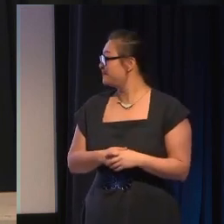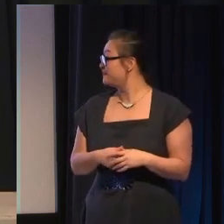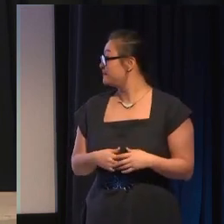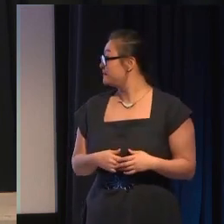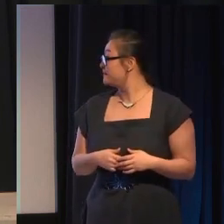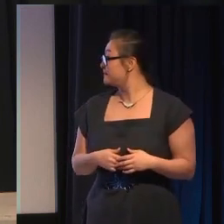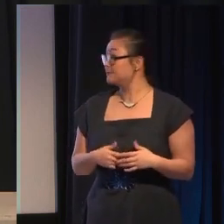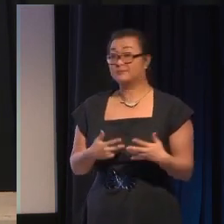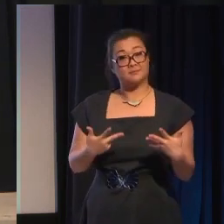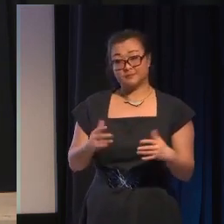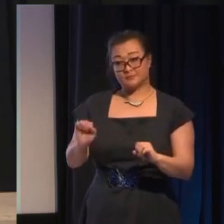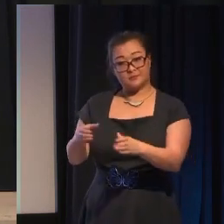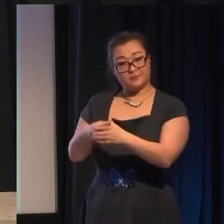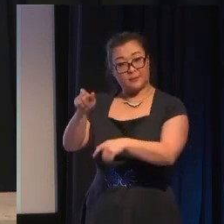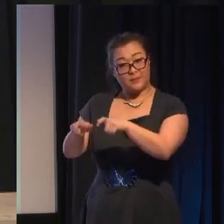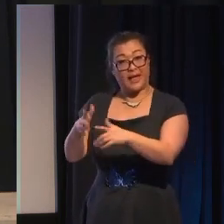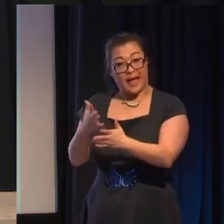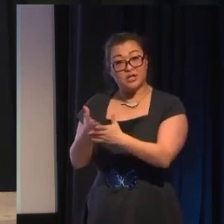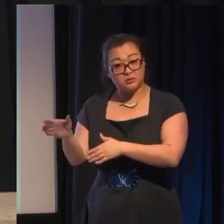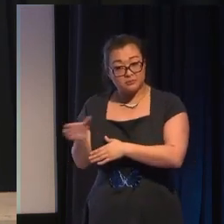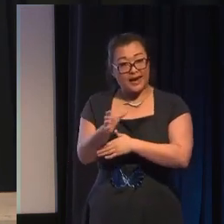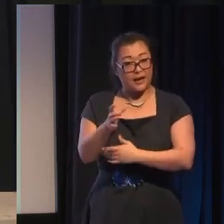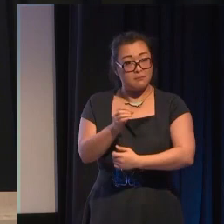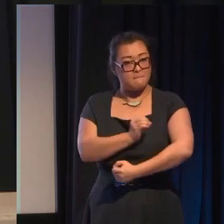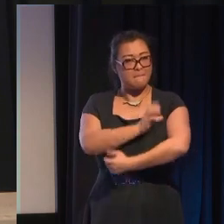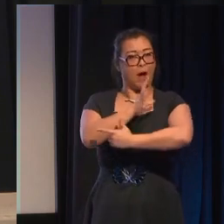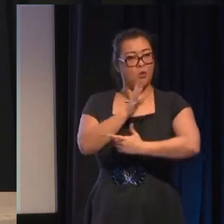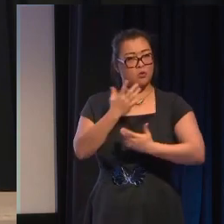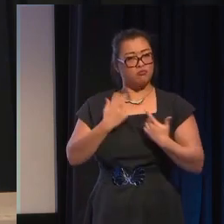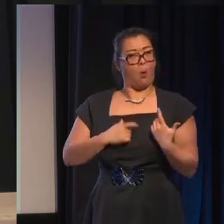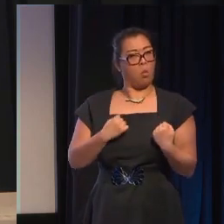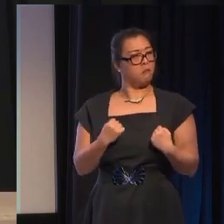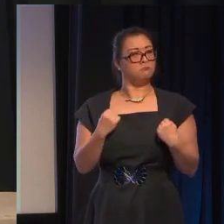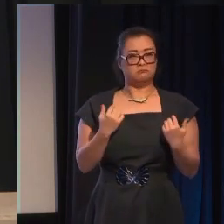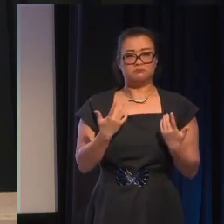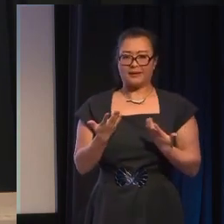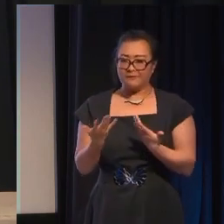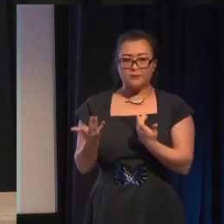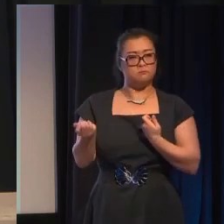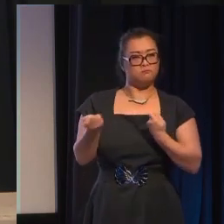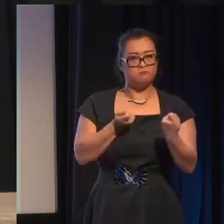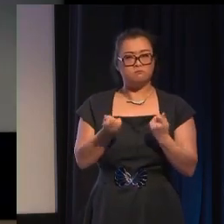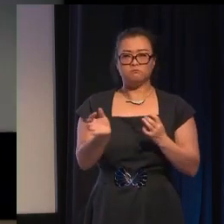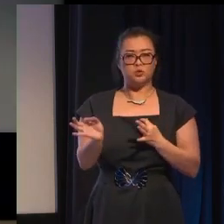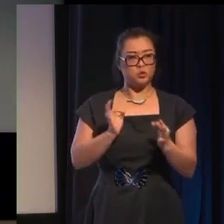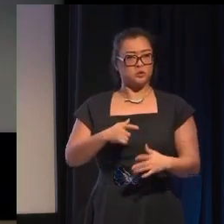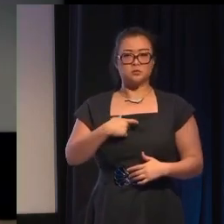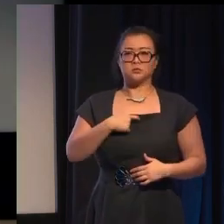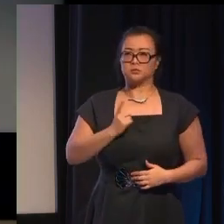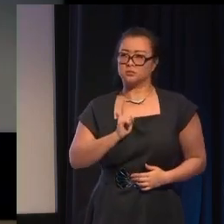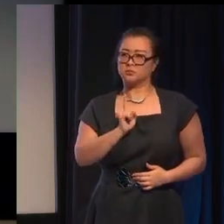show people in empowered roles give them agency and a visible place in your story